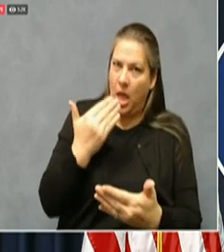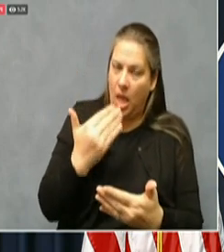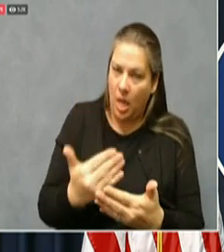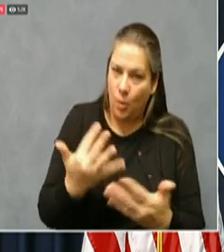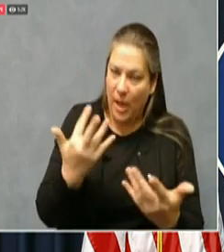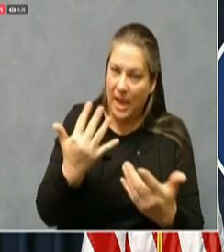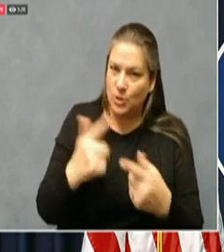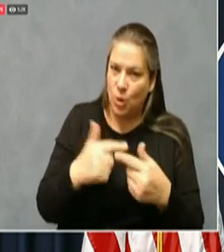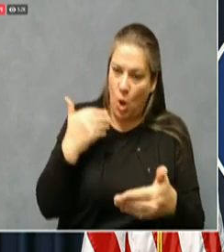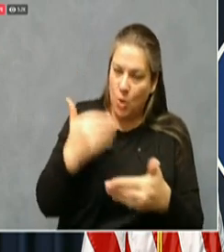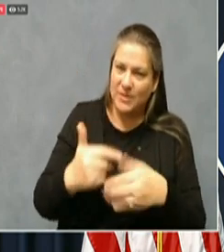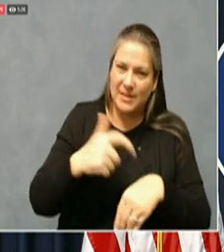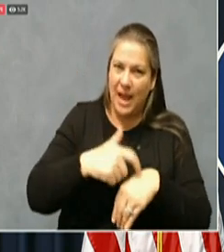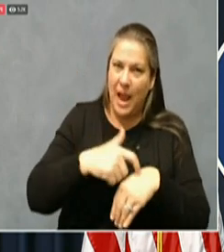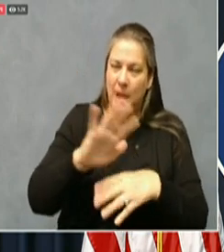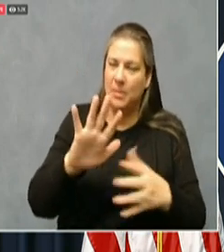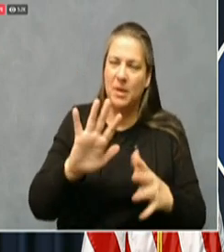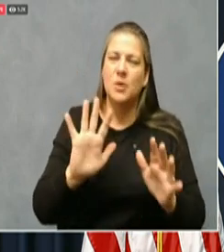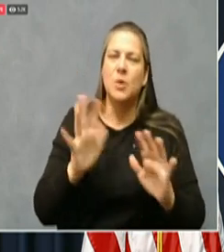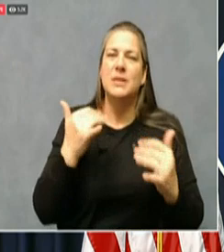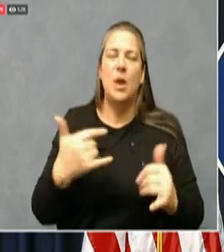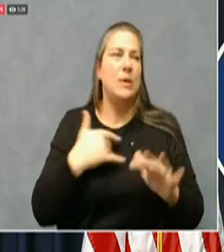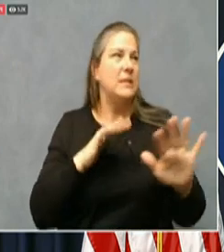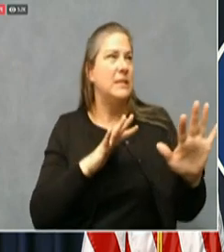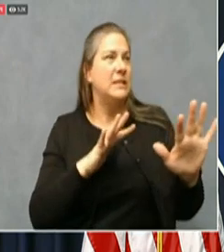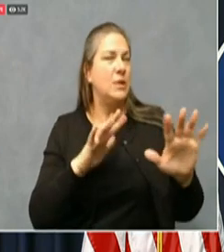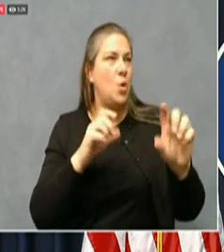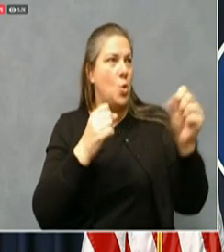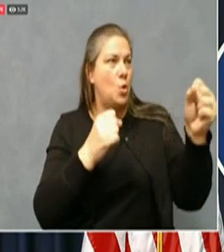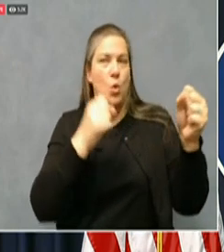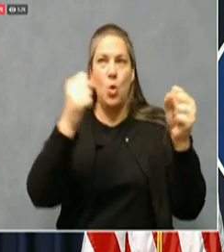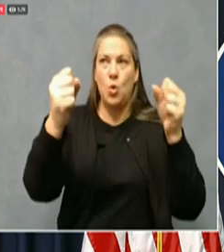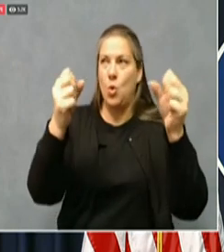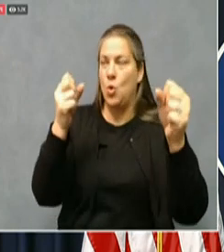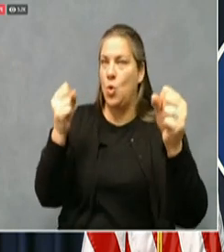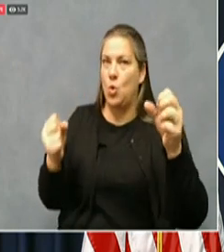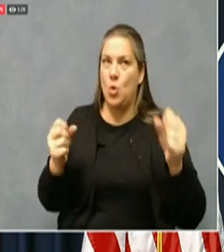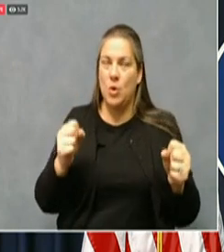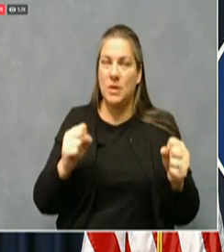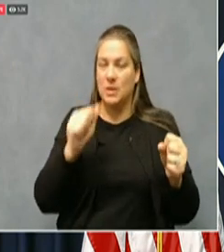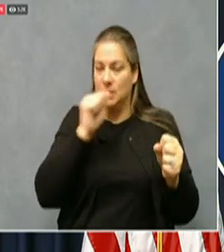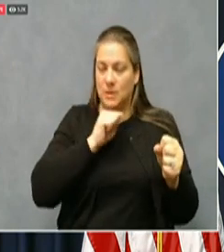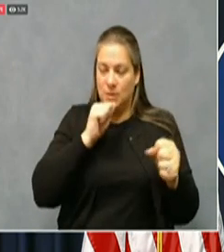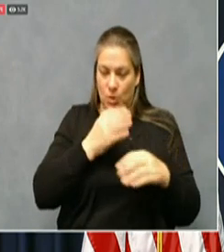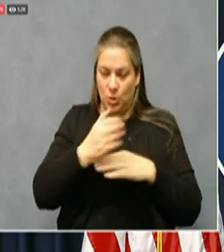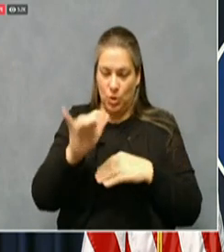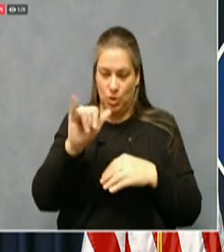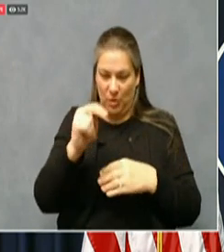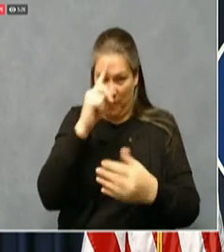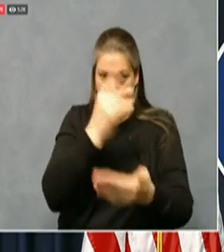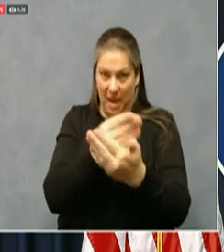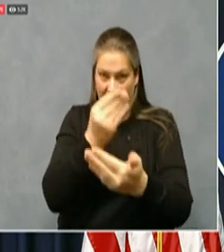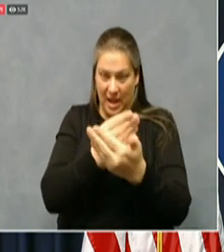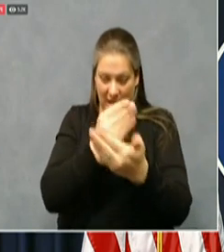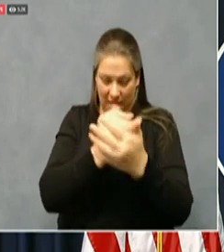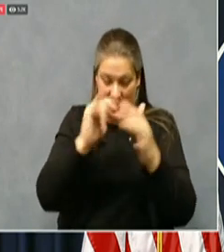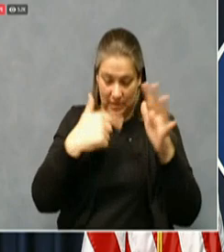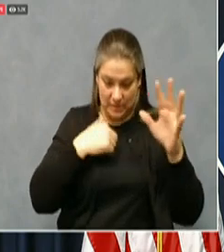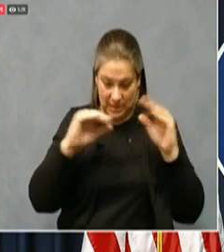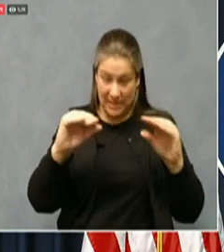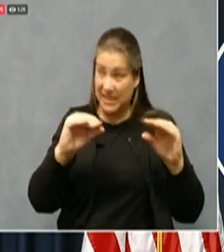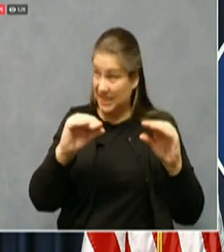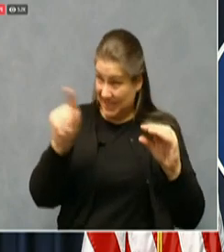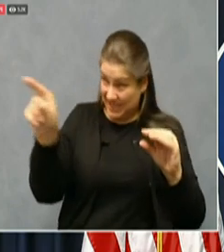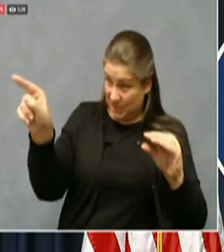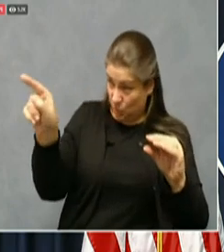make contingency plans on how we could get through January if that buys some more time for them to do the right thing because we